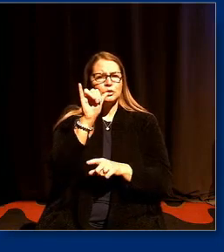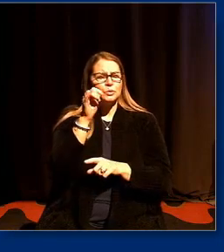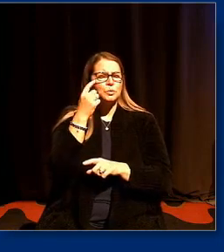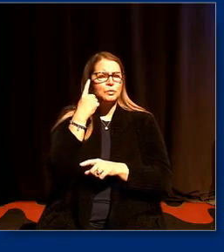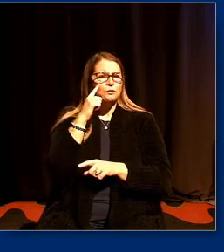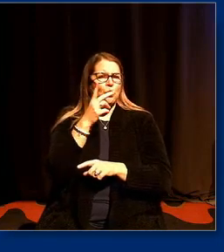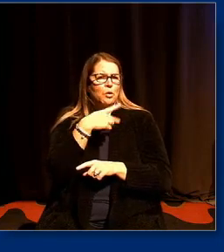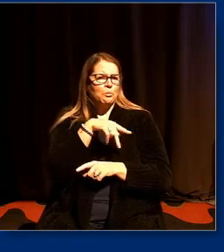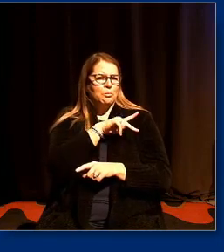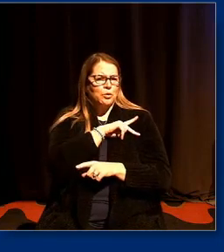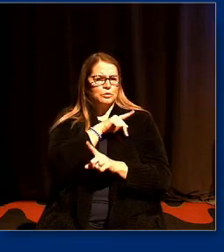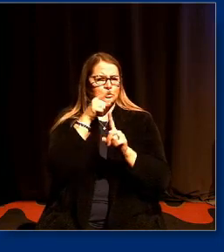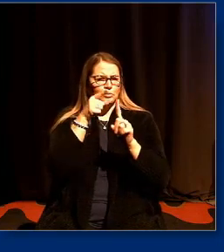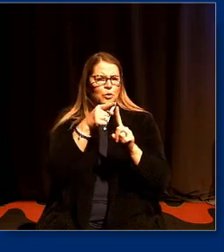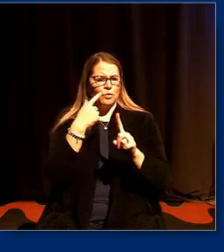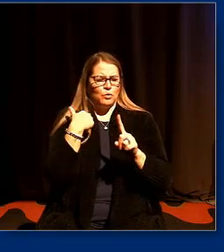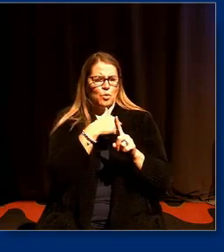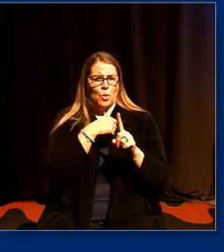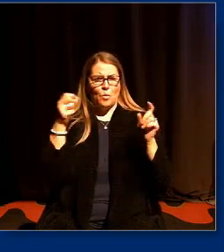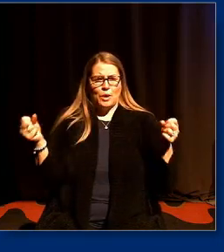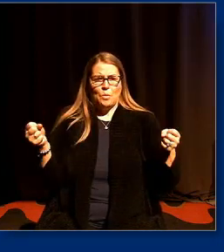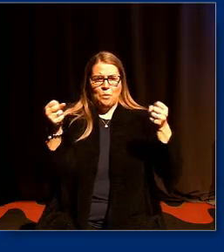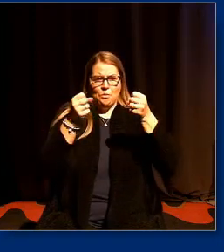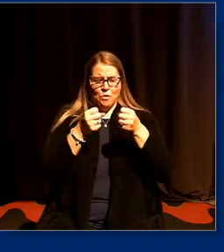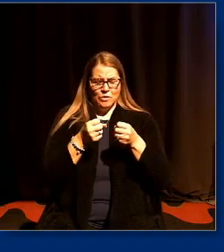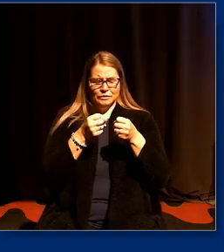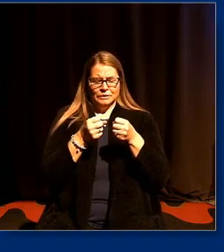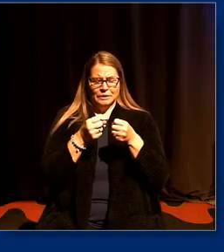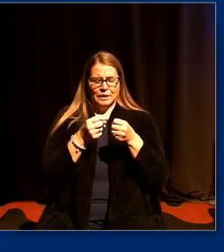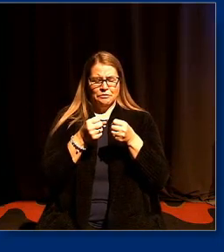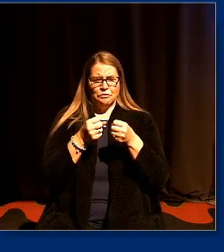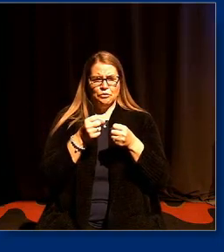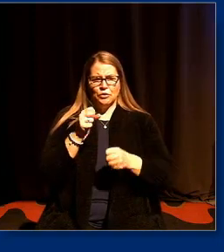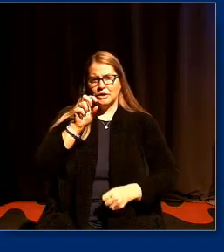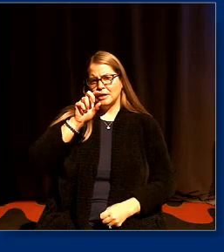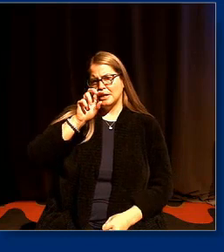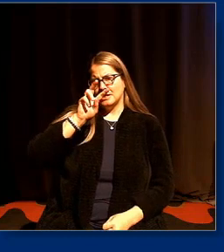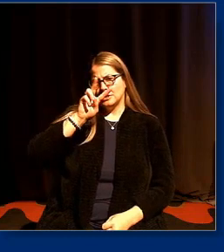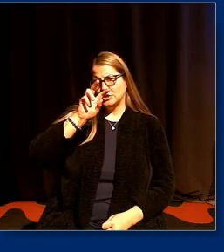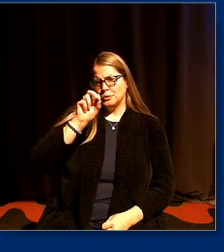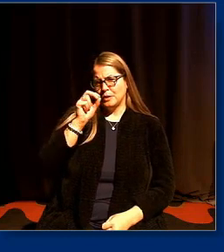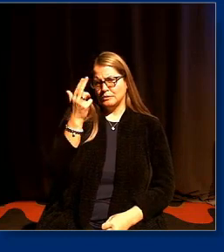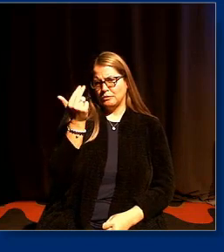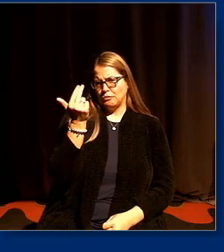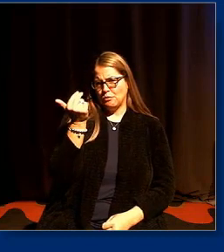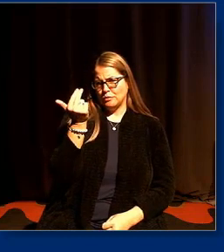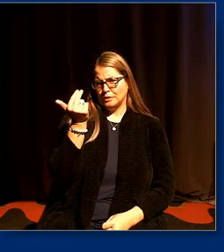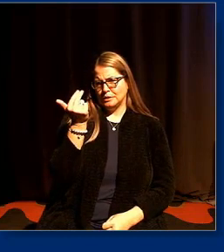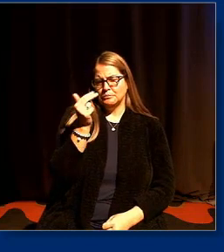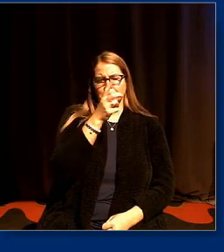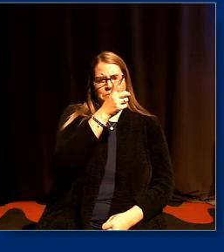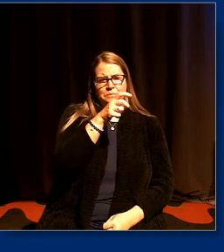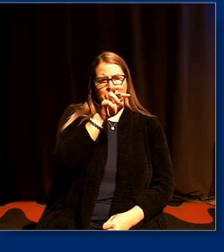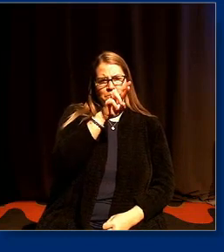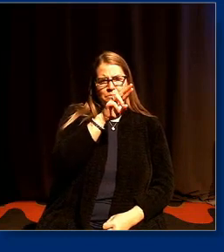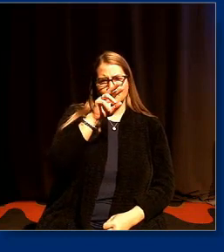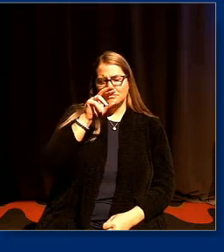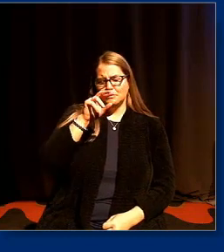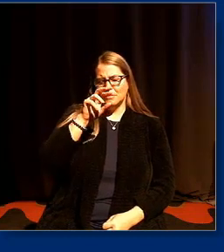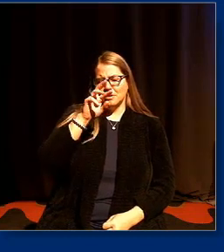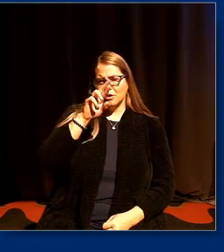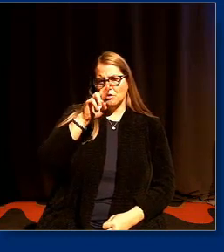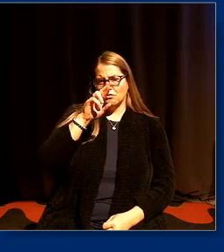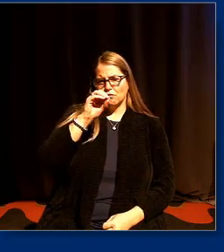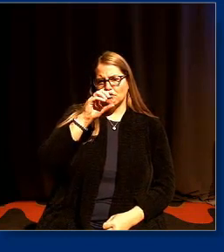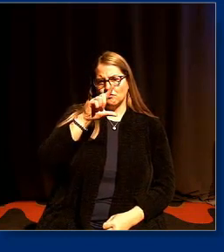we were brought together um in 2013 by Dr. Nicola Rollick